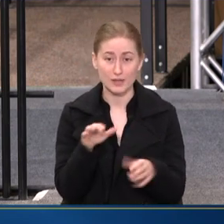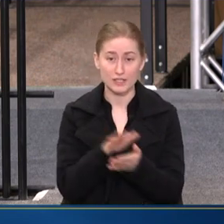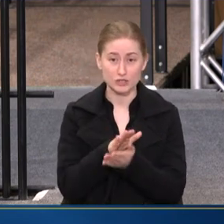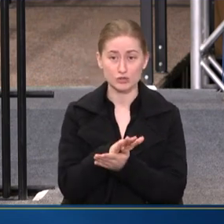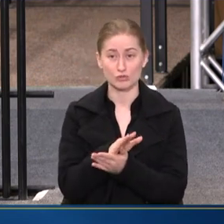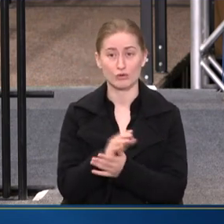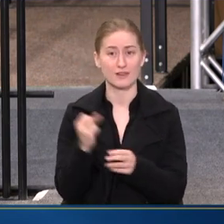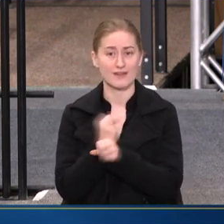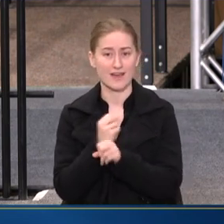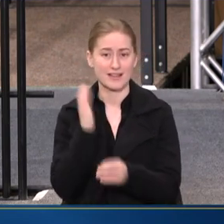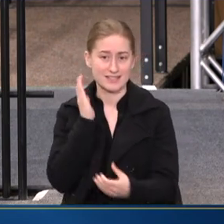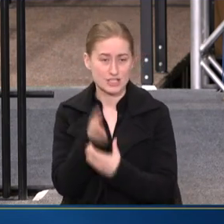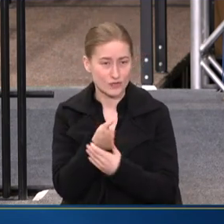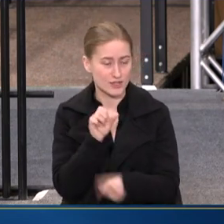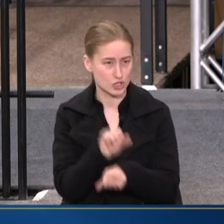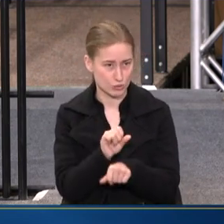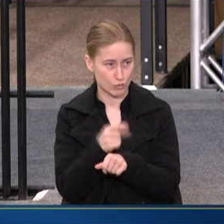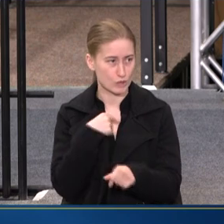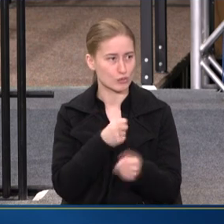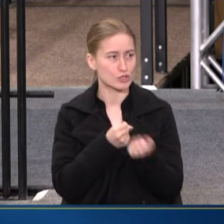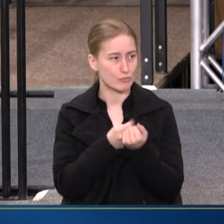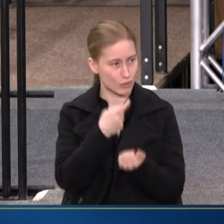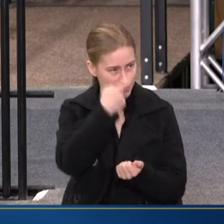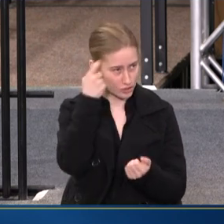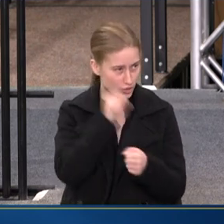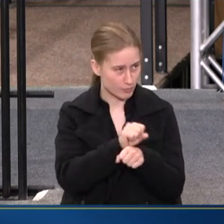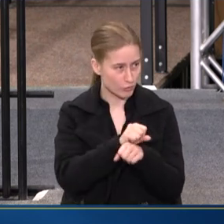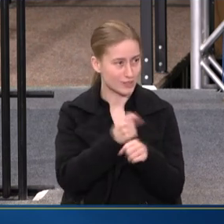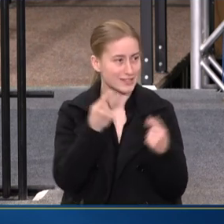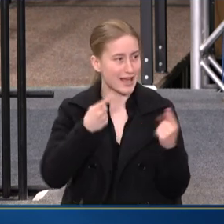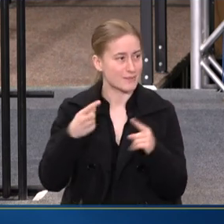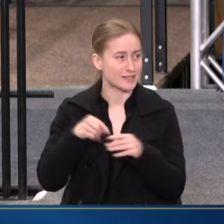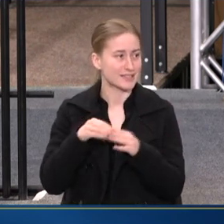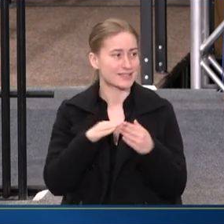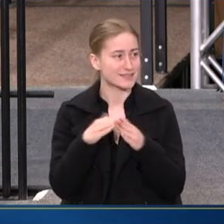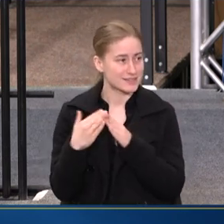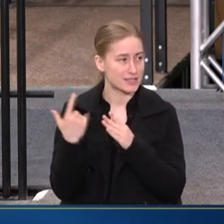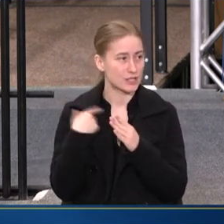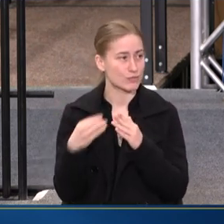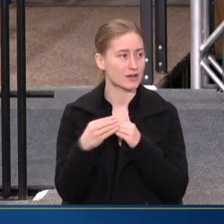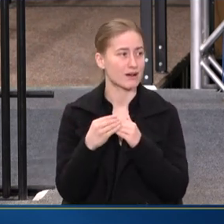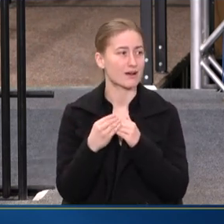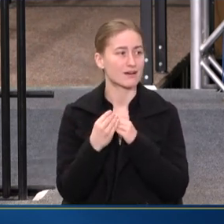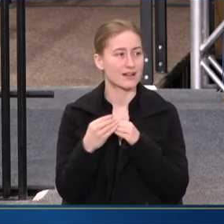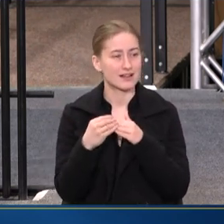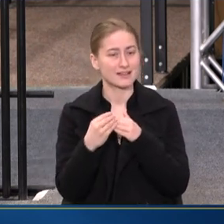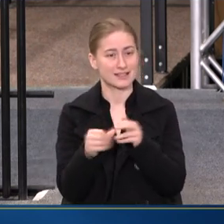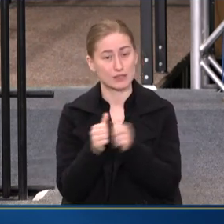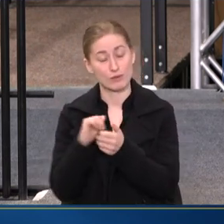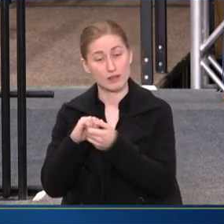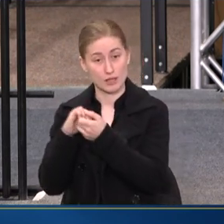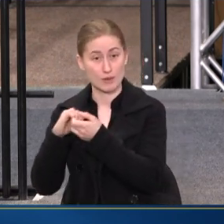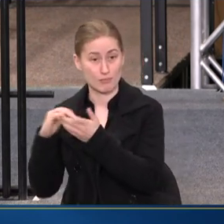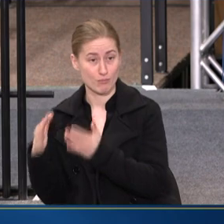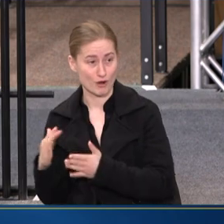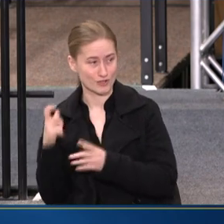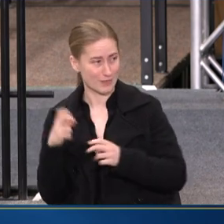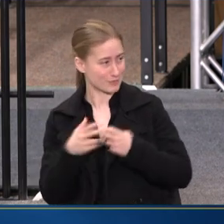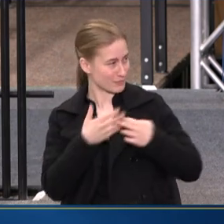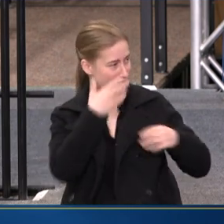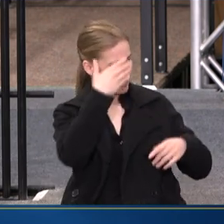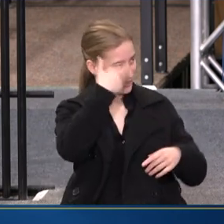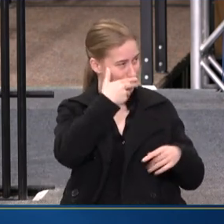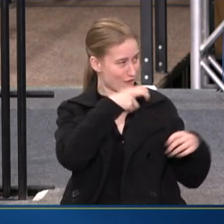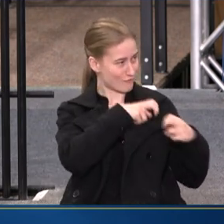INTERVENTION WORK. WE'RE SUPPORTING THE TRAUMA WORK THAT IS HAPPENING IN OUR CITY. WE'RE LEADING WITH OUR PARTNERS THAT HAPPEN TO BE IN THE FRONT ROW